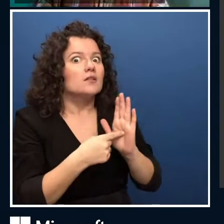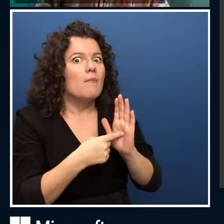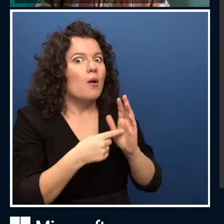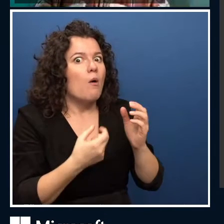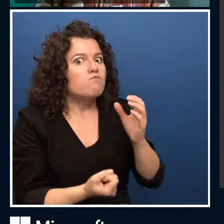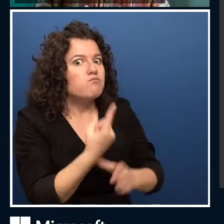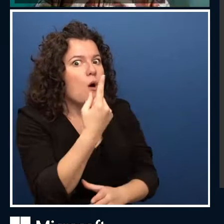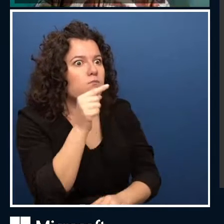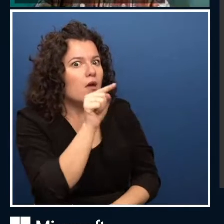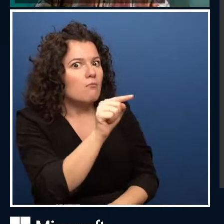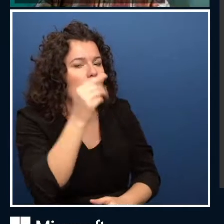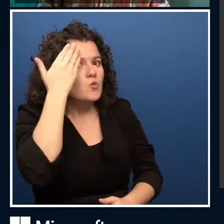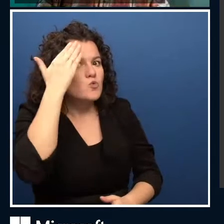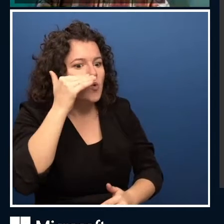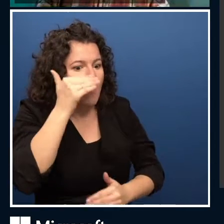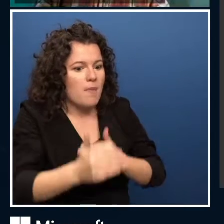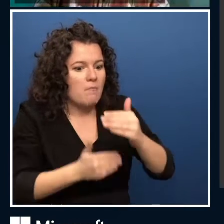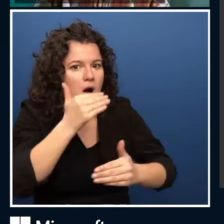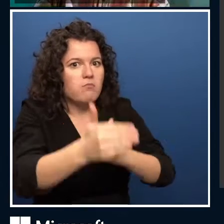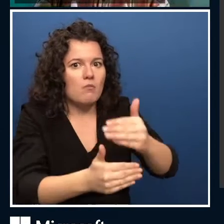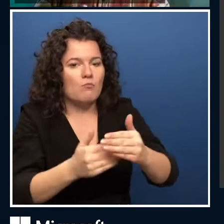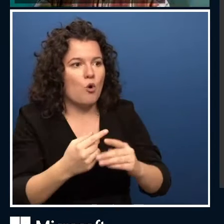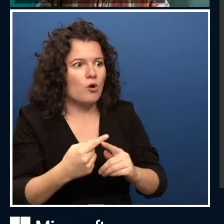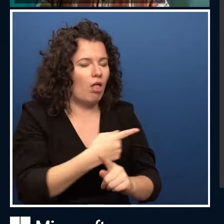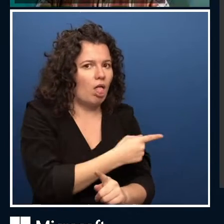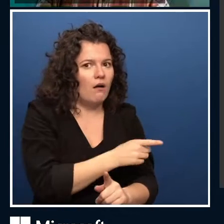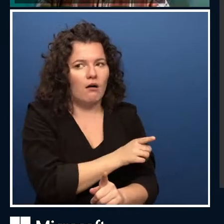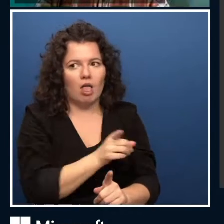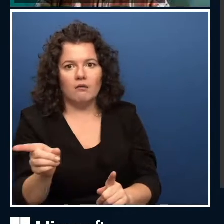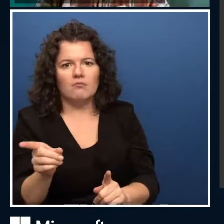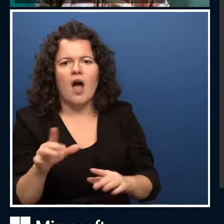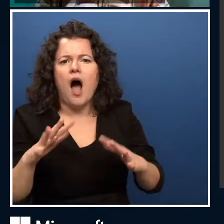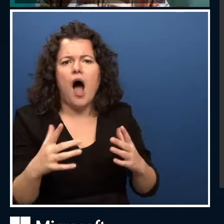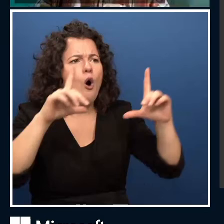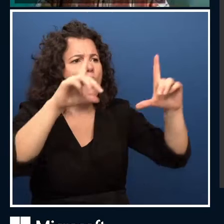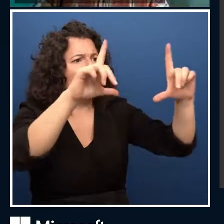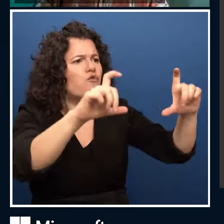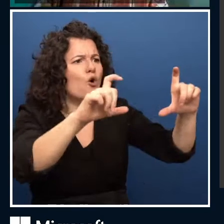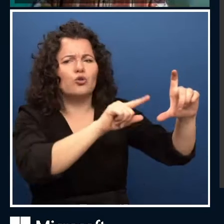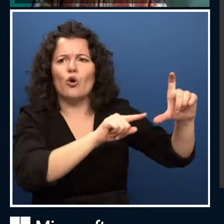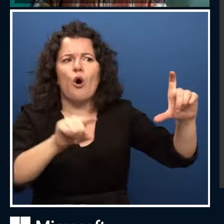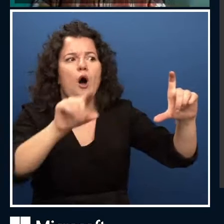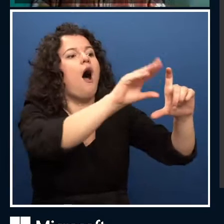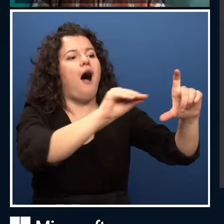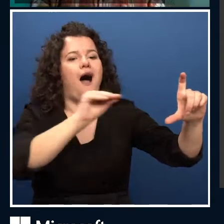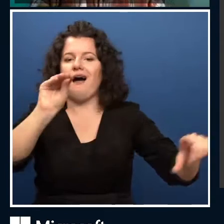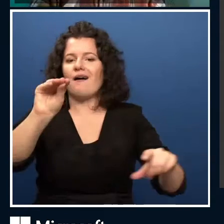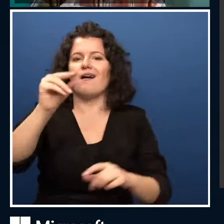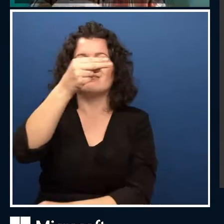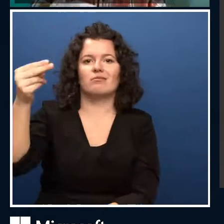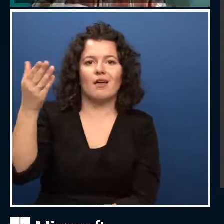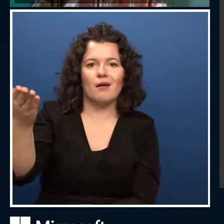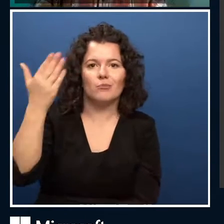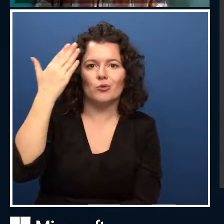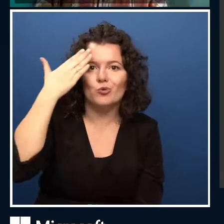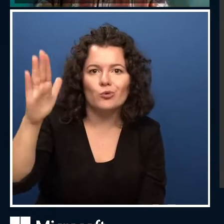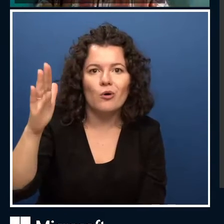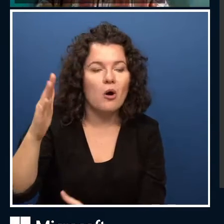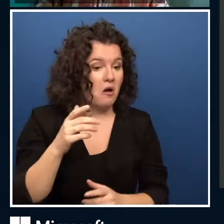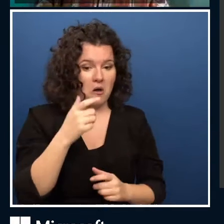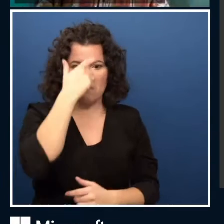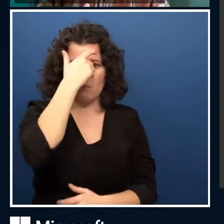the age of a person from a photograph, we don't know how to do that. We don't know how do we as people do that. It's just we gain this